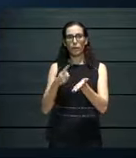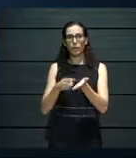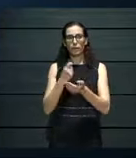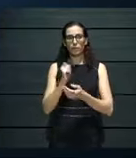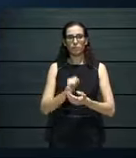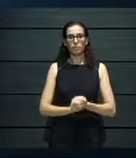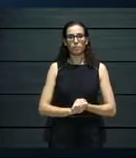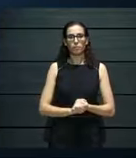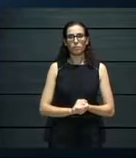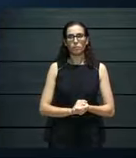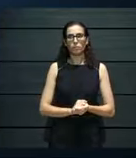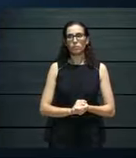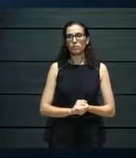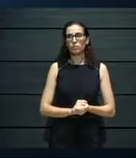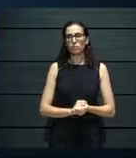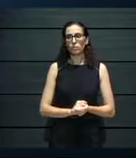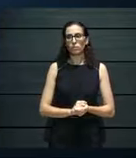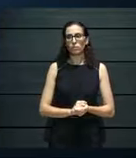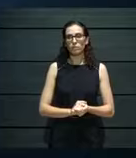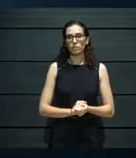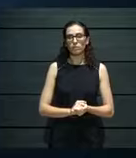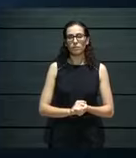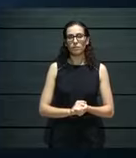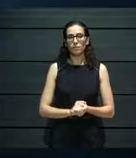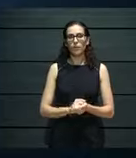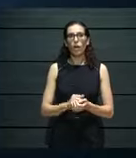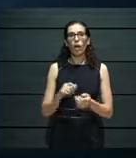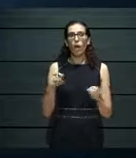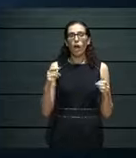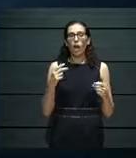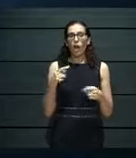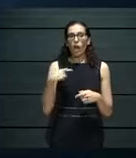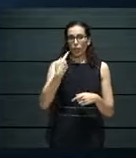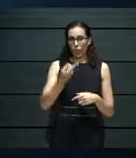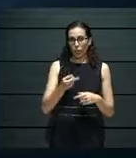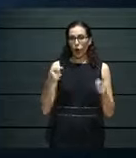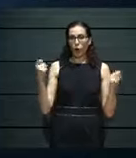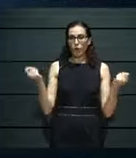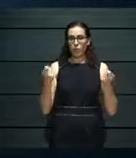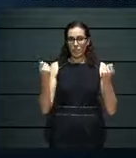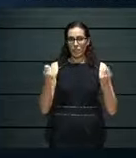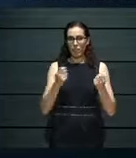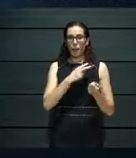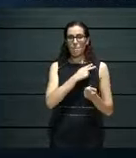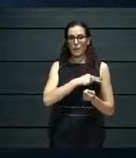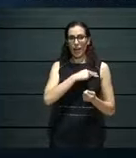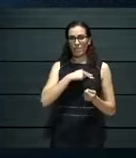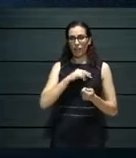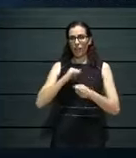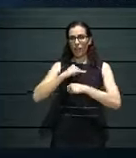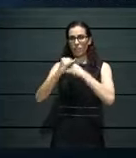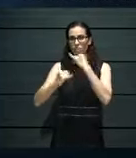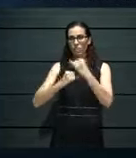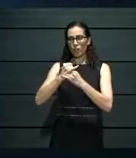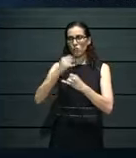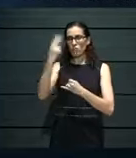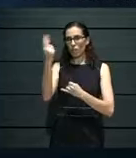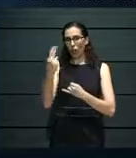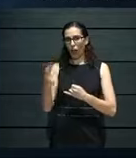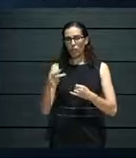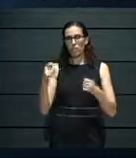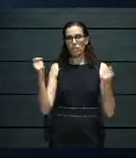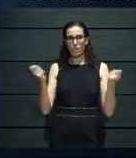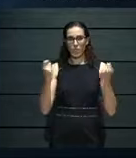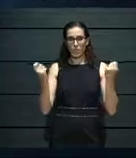If we then go to the Multid International Arts Festival, we don't have such a deep, um, understanding of things here. But we also,